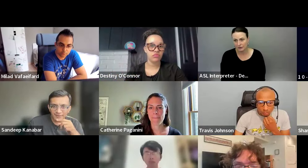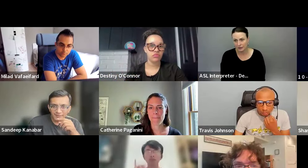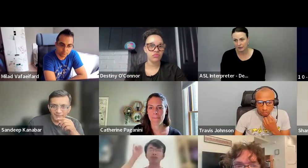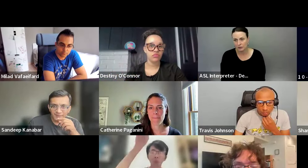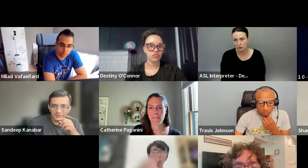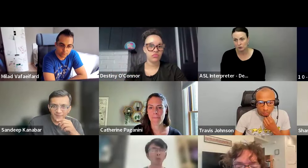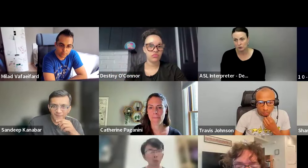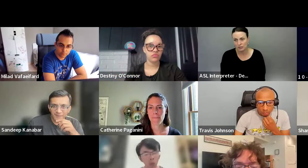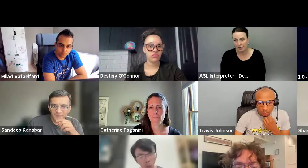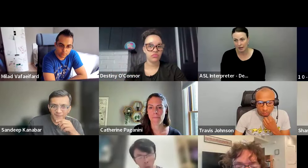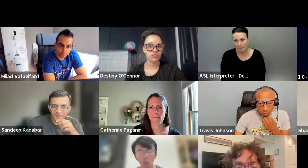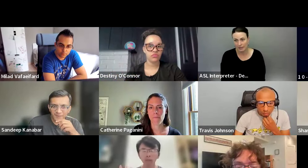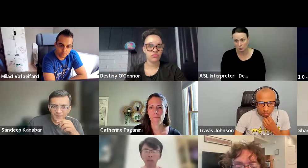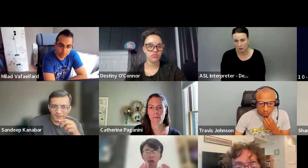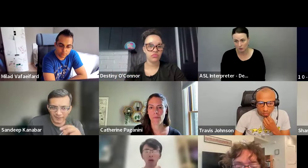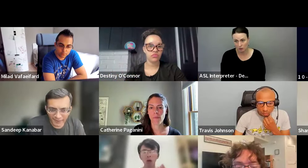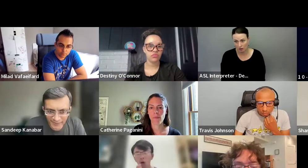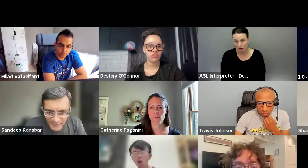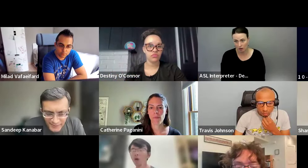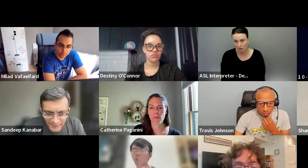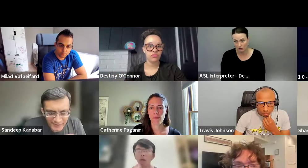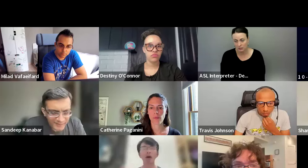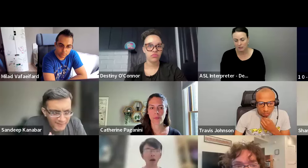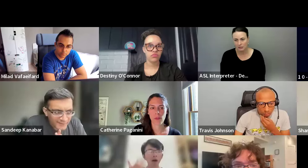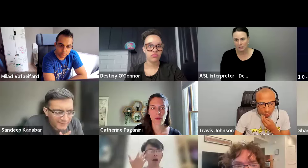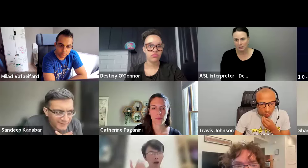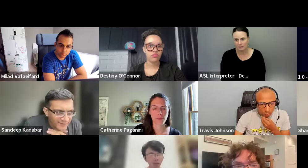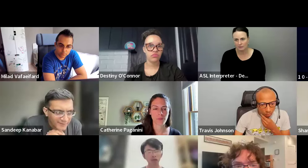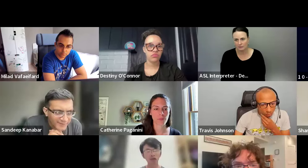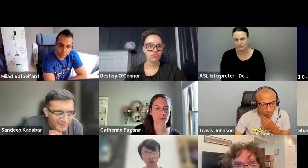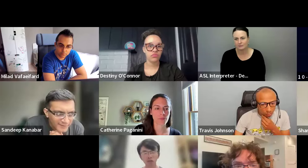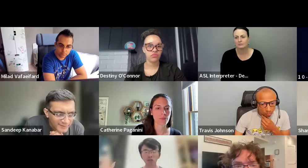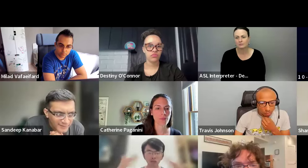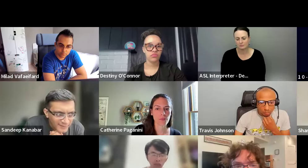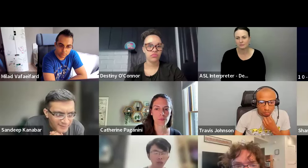if you do sign up and you go to Hong Kong, um,